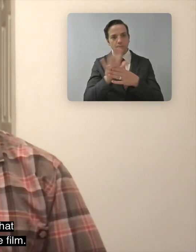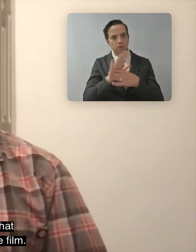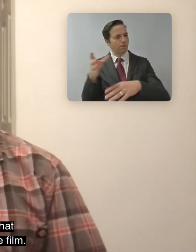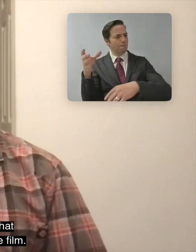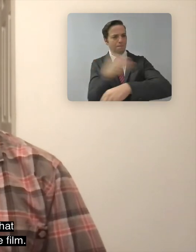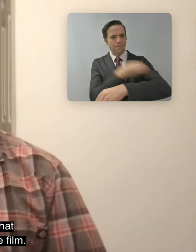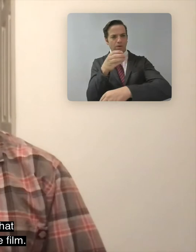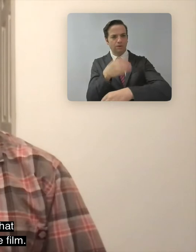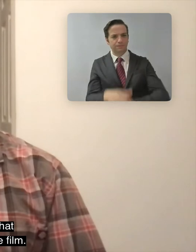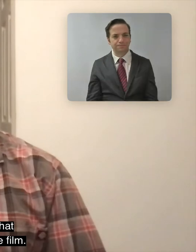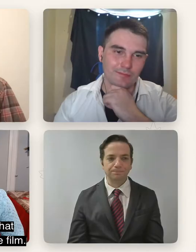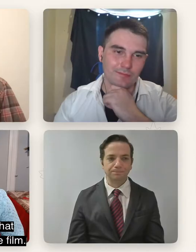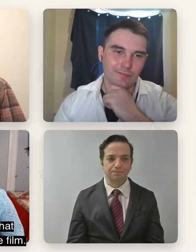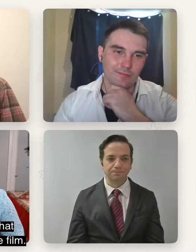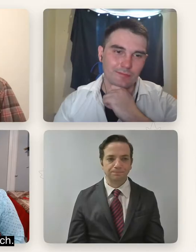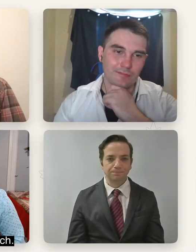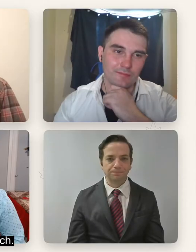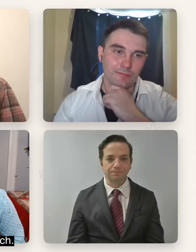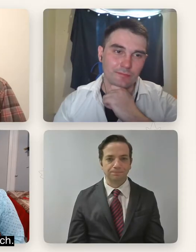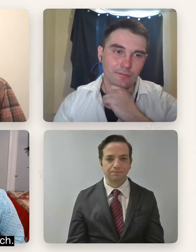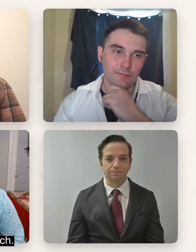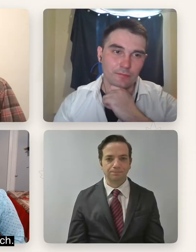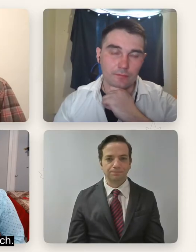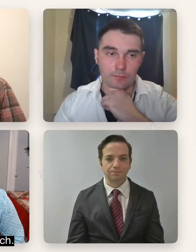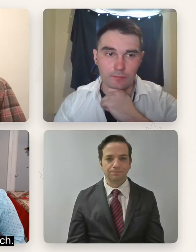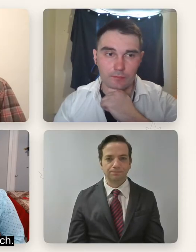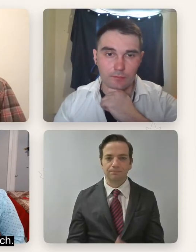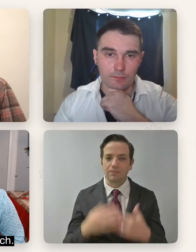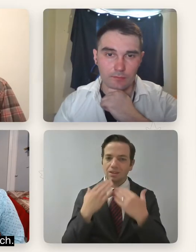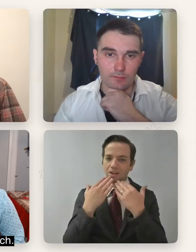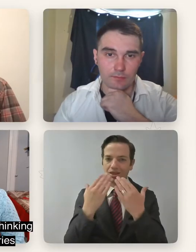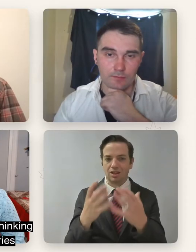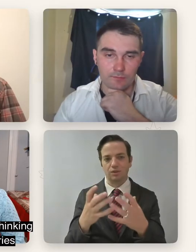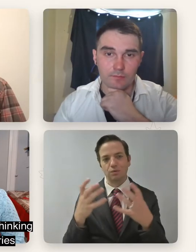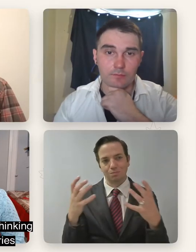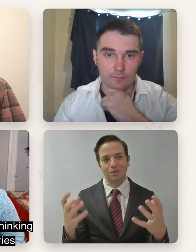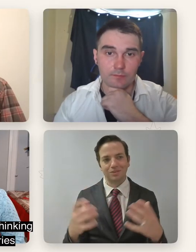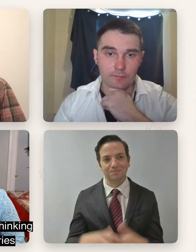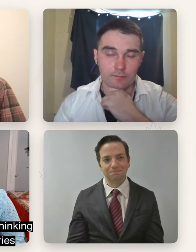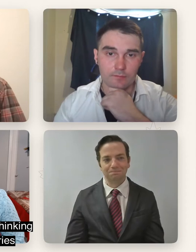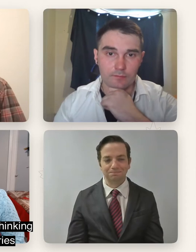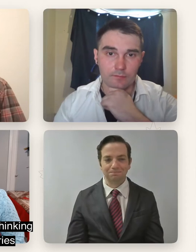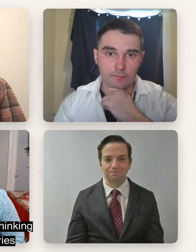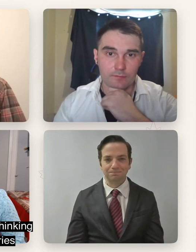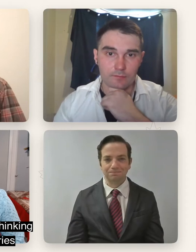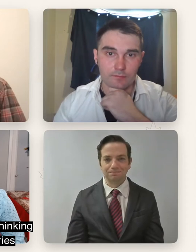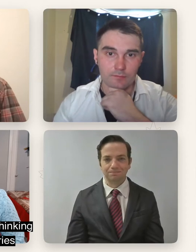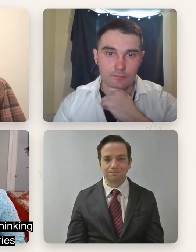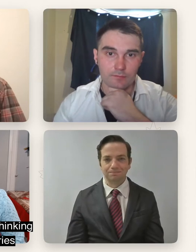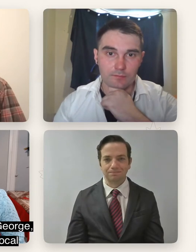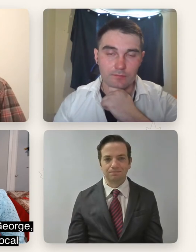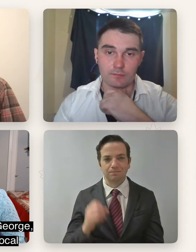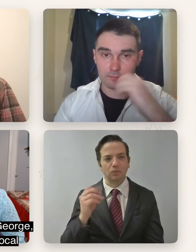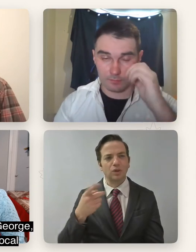in the power of the film. Thank you very much. Um, on this note of sort of thinking about authentic